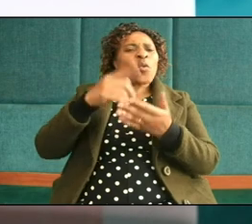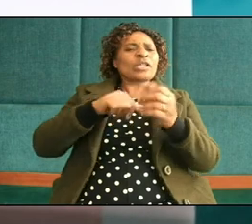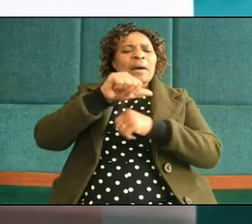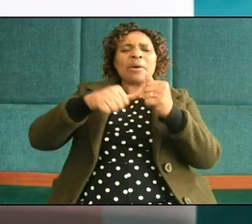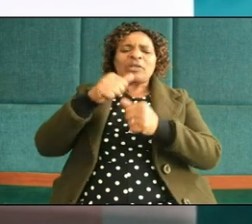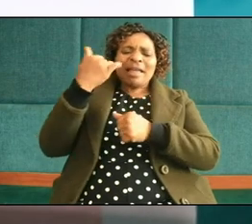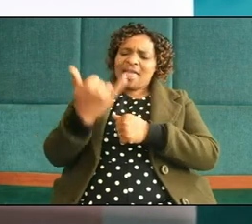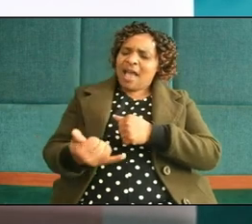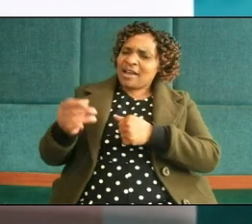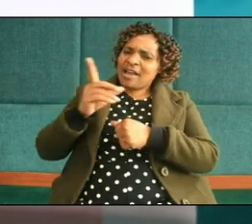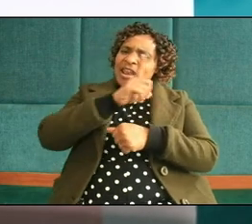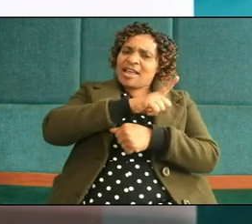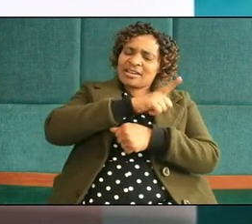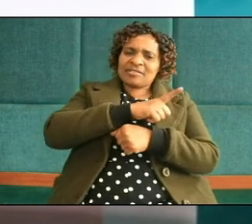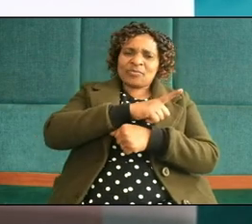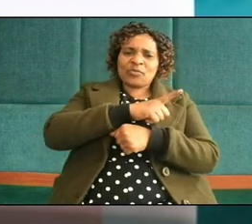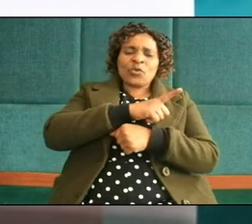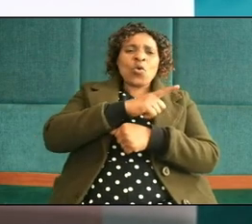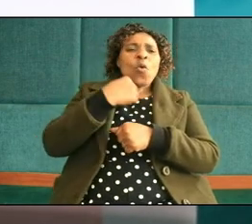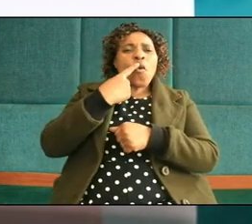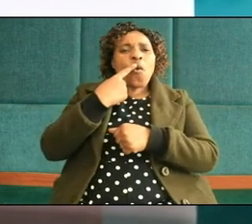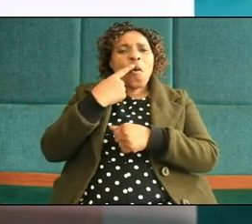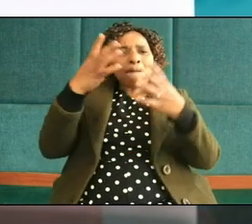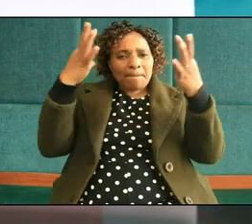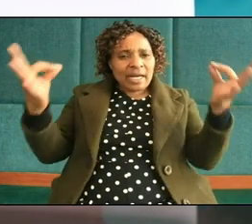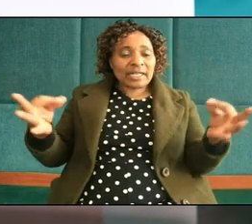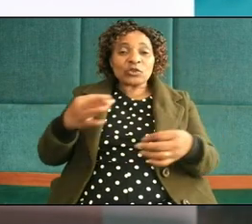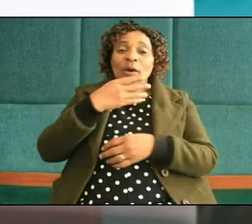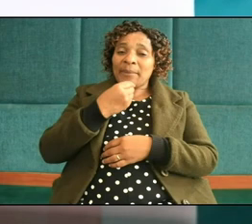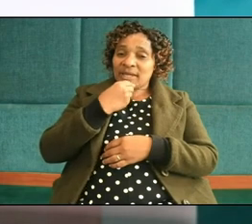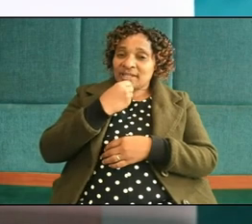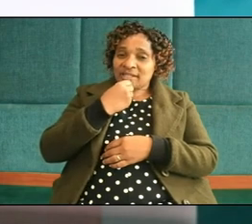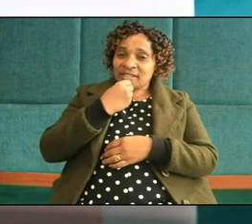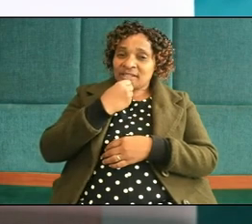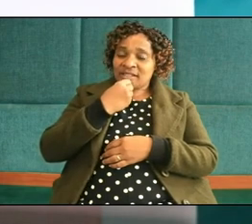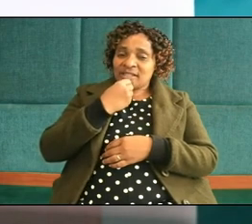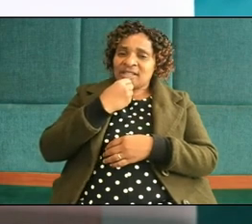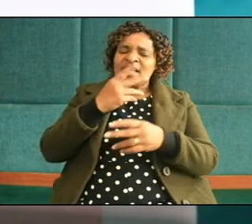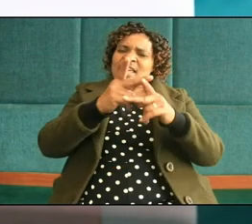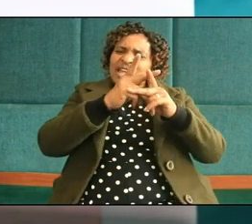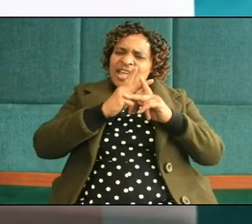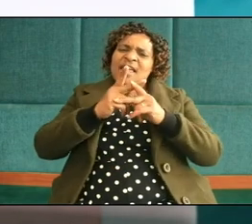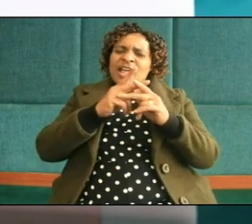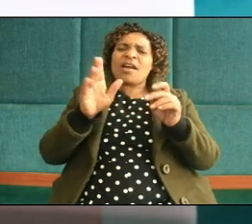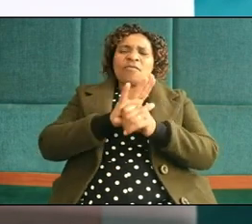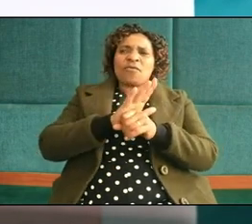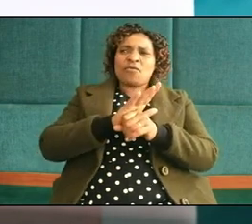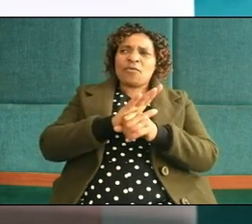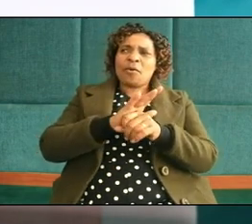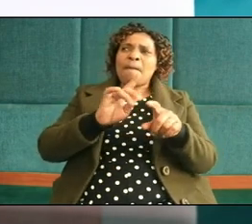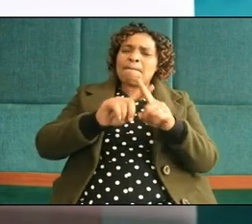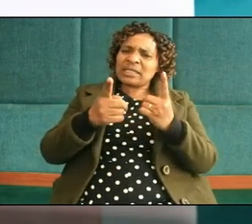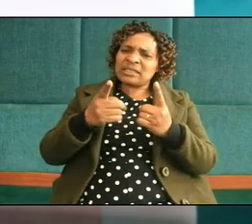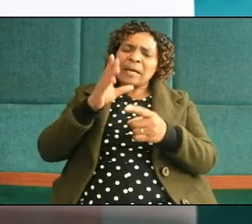who got married to a man and that man was very very careful but he